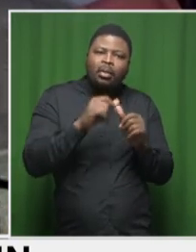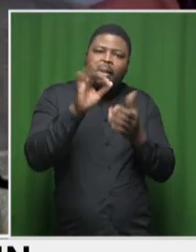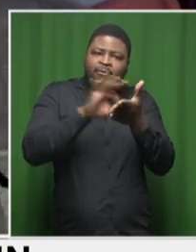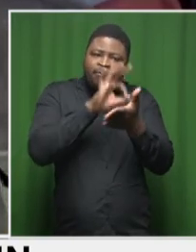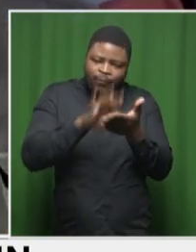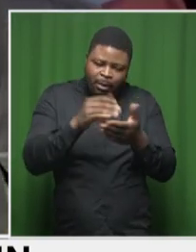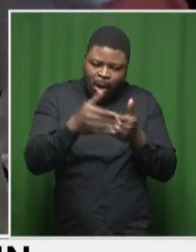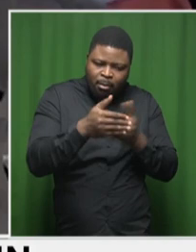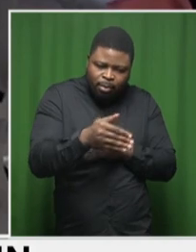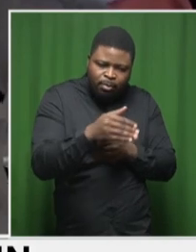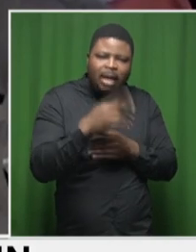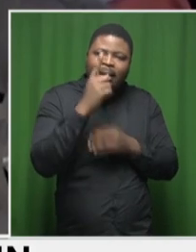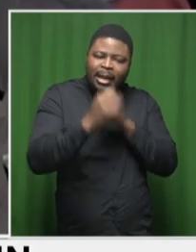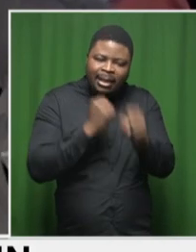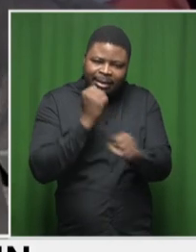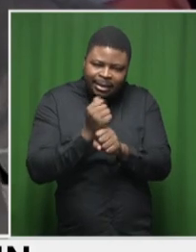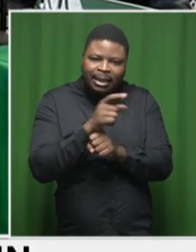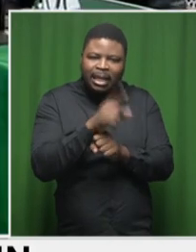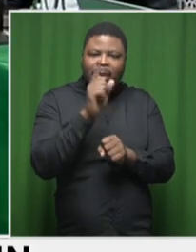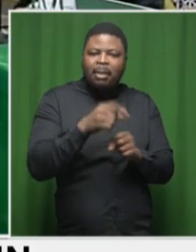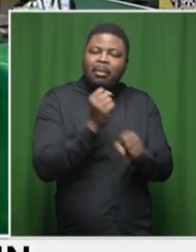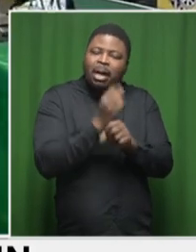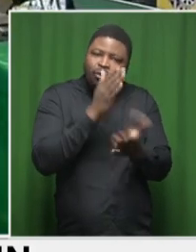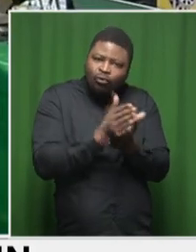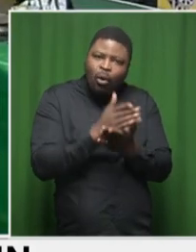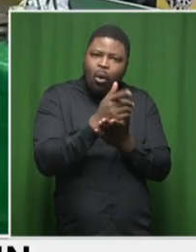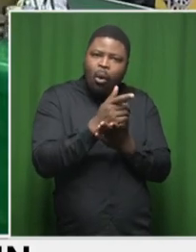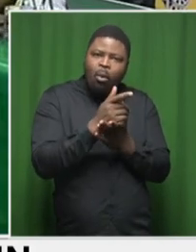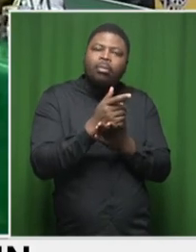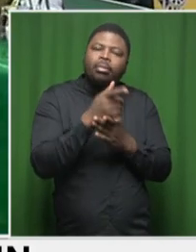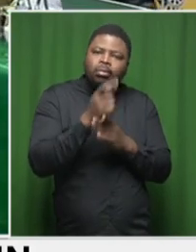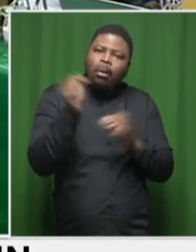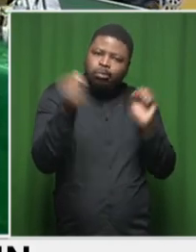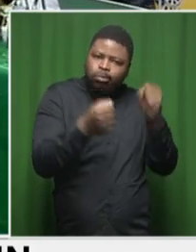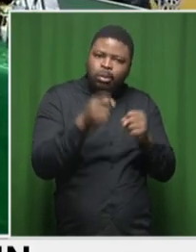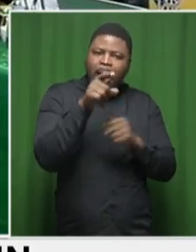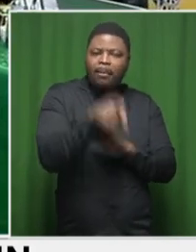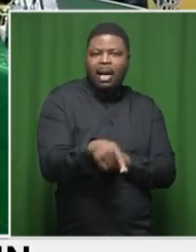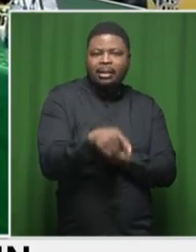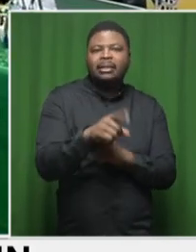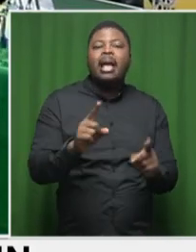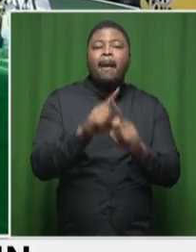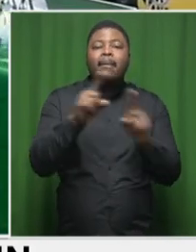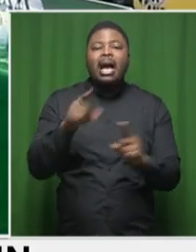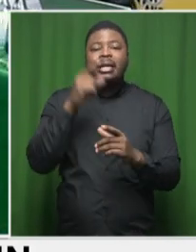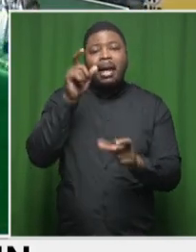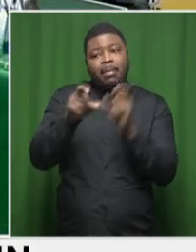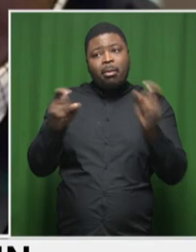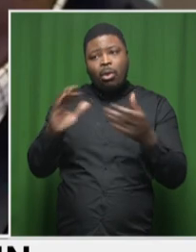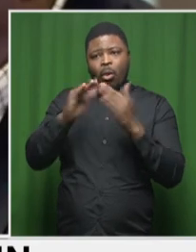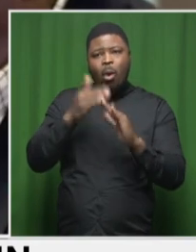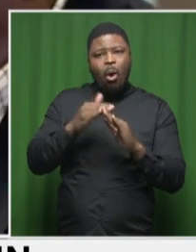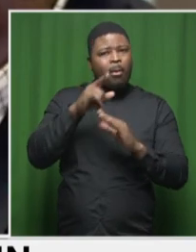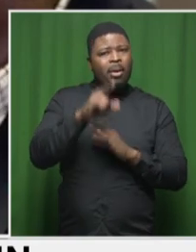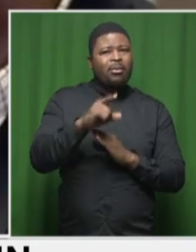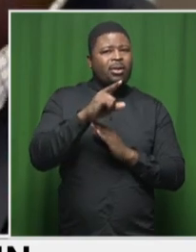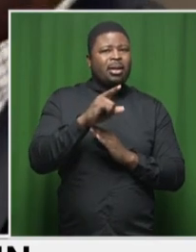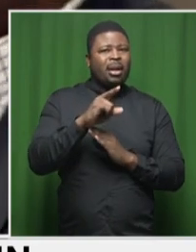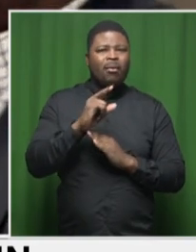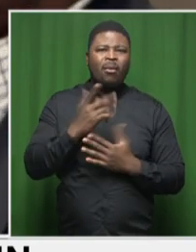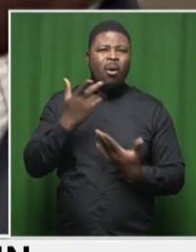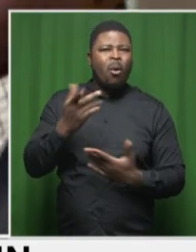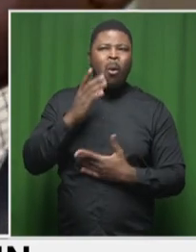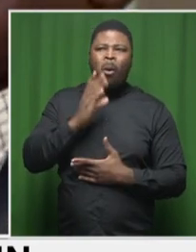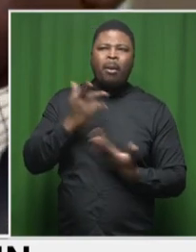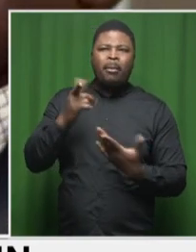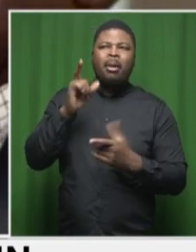if you look at this in fighting, I strongly believe it's so entrenched. And people have become so accustomed to do things in